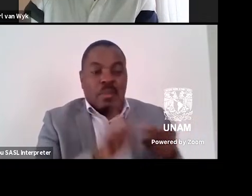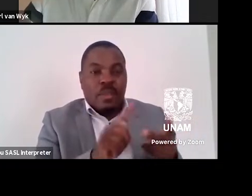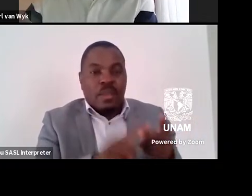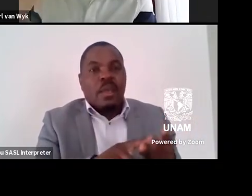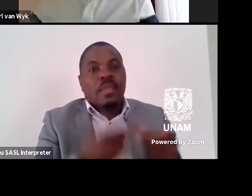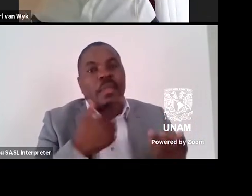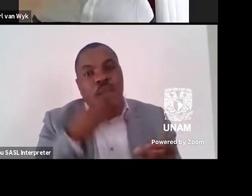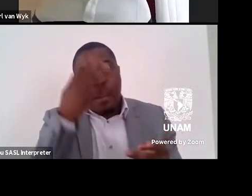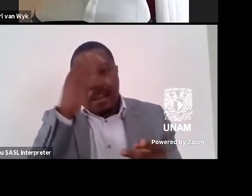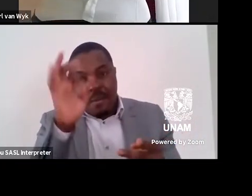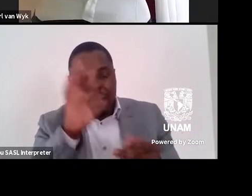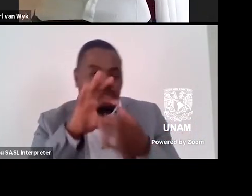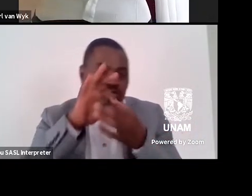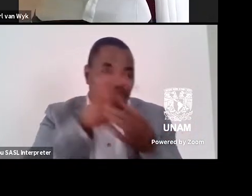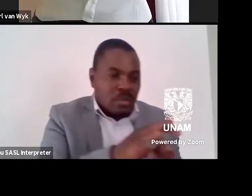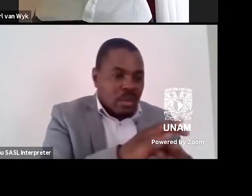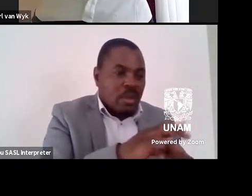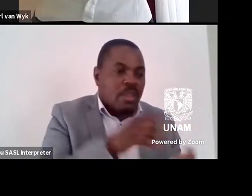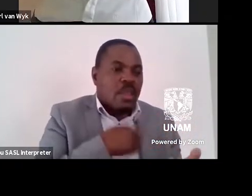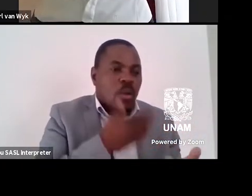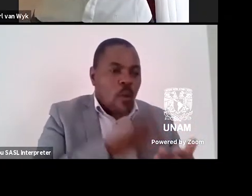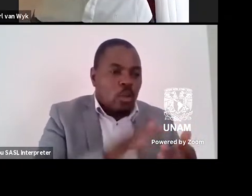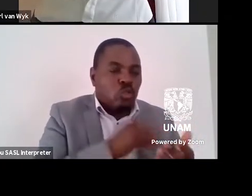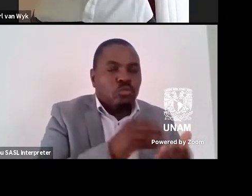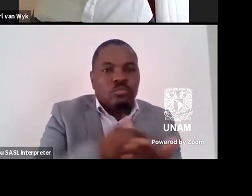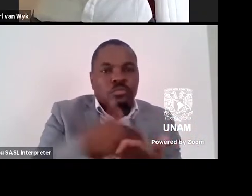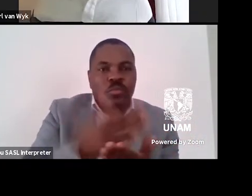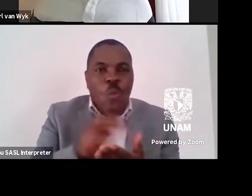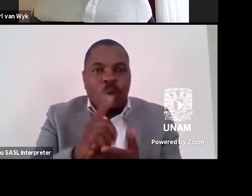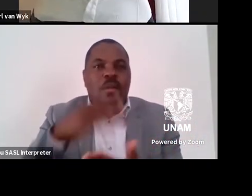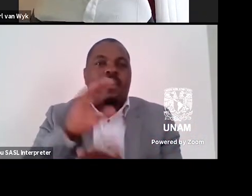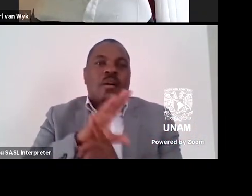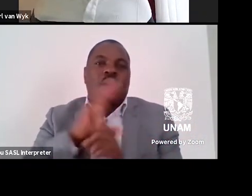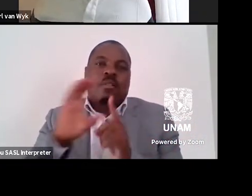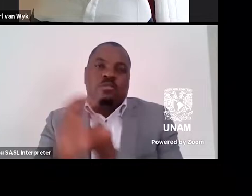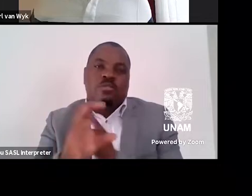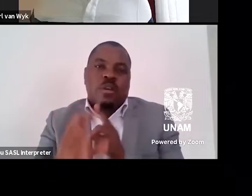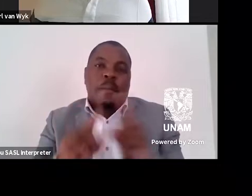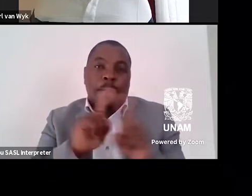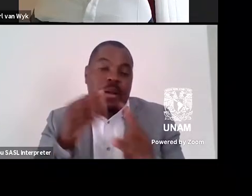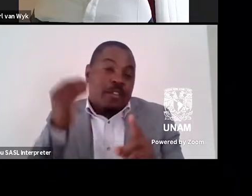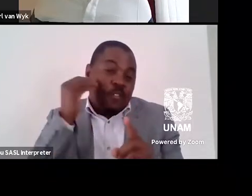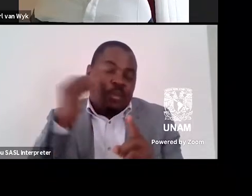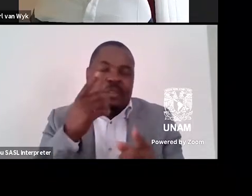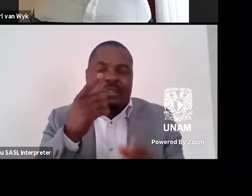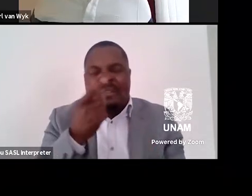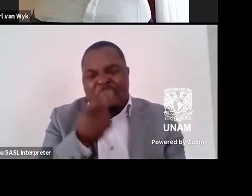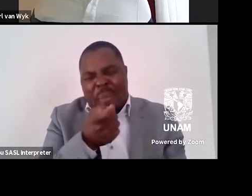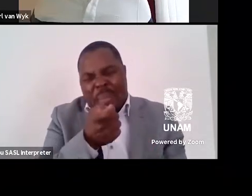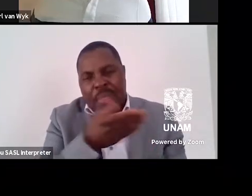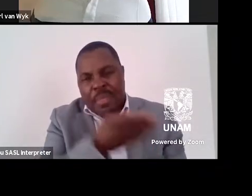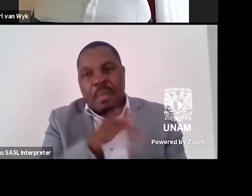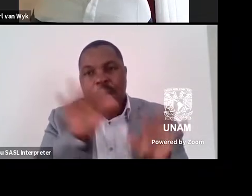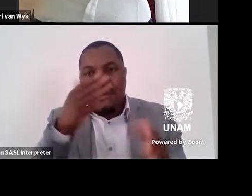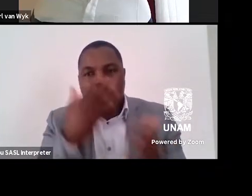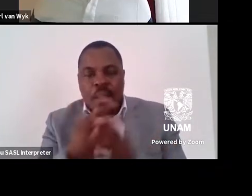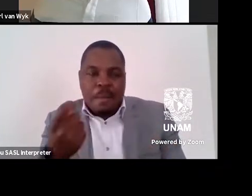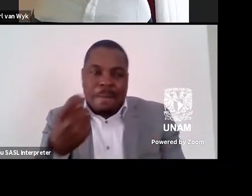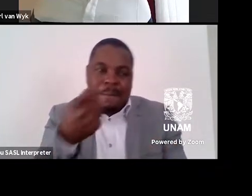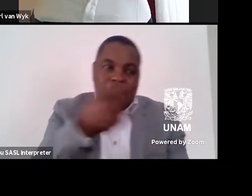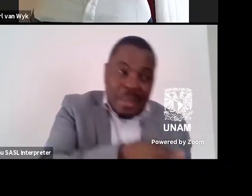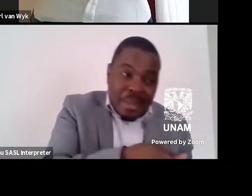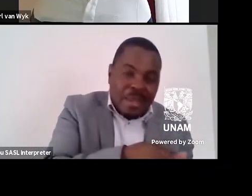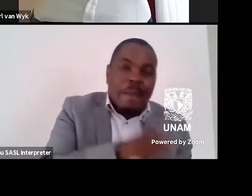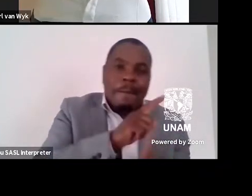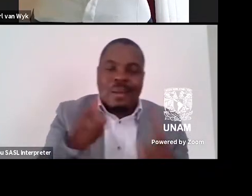in the dissemination of culture, but the funds are rather scarce and the public that can pay for books is very limited.